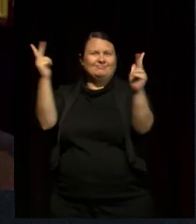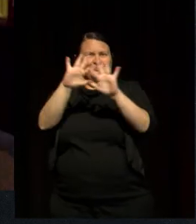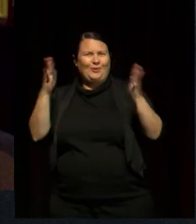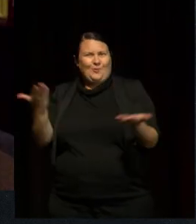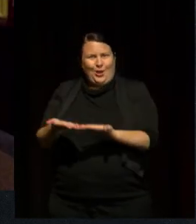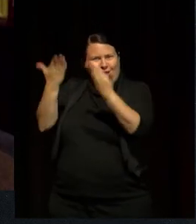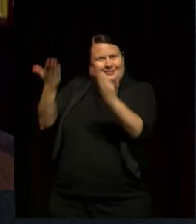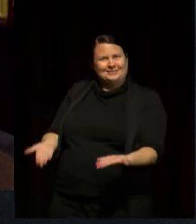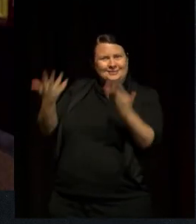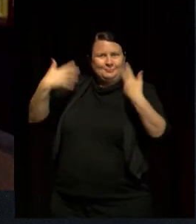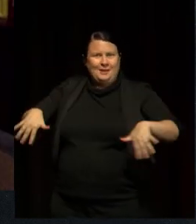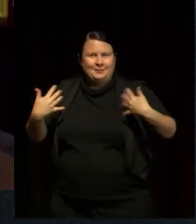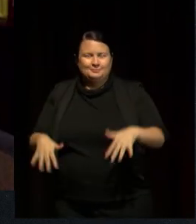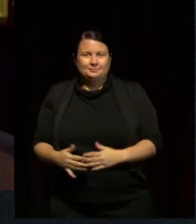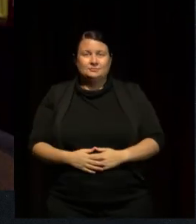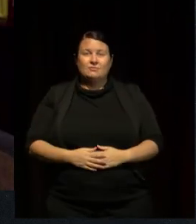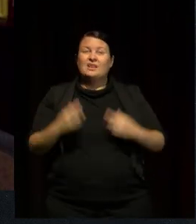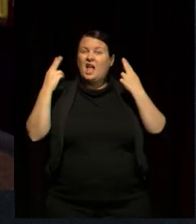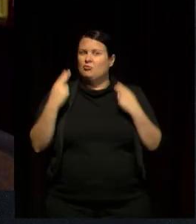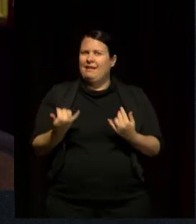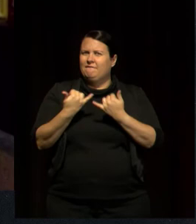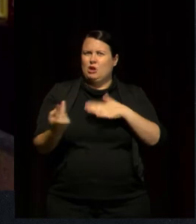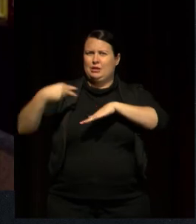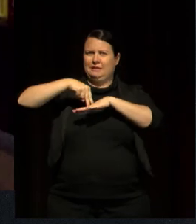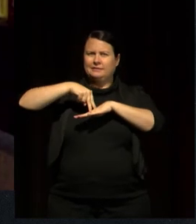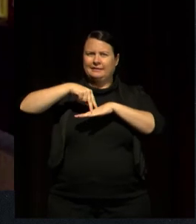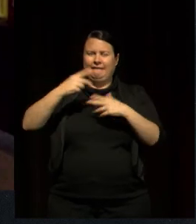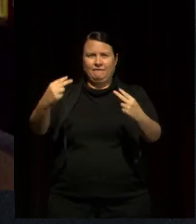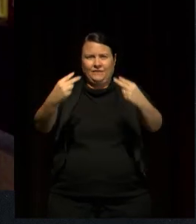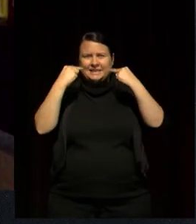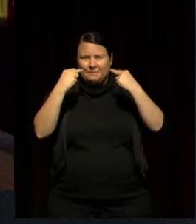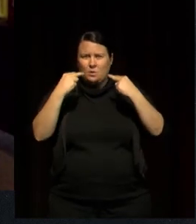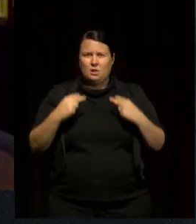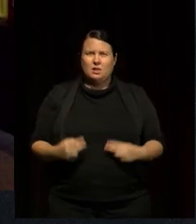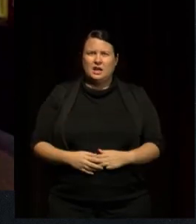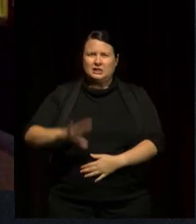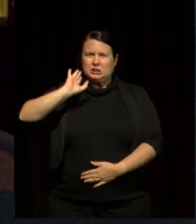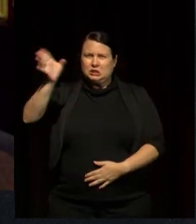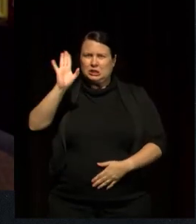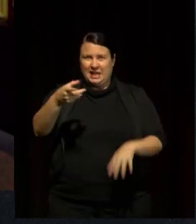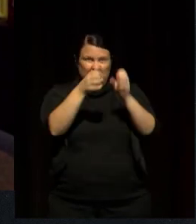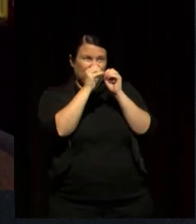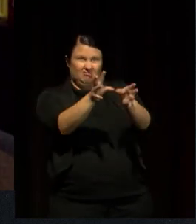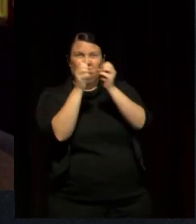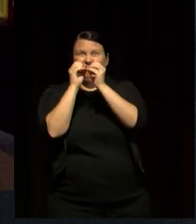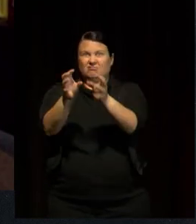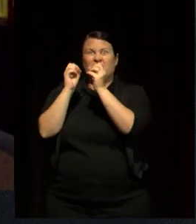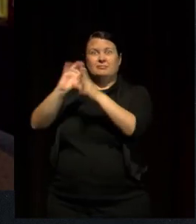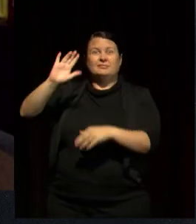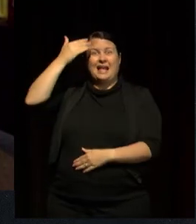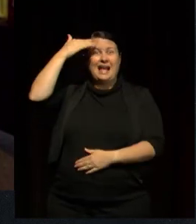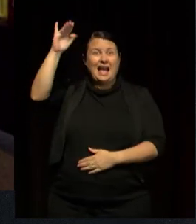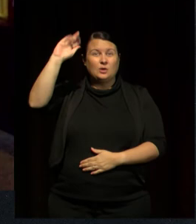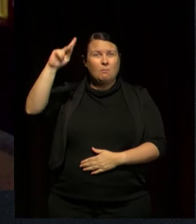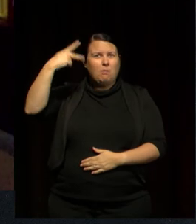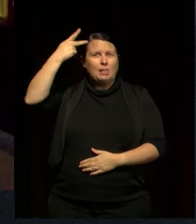She is visible and she's turned, you know, lots of visibility back onto adult politicians. And I think that's been, again,